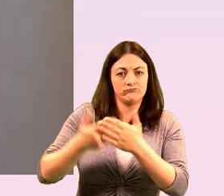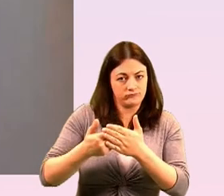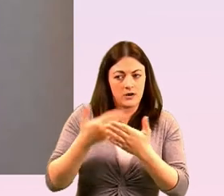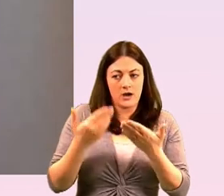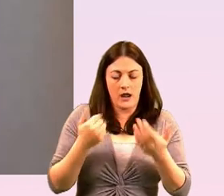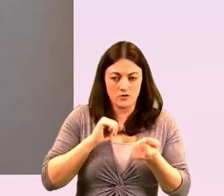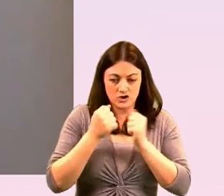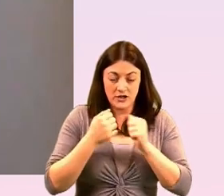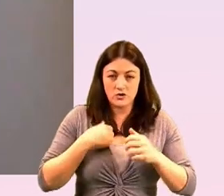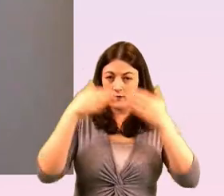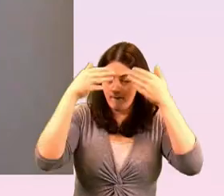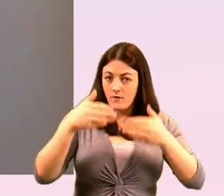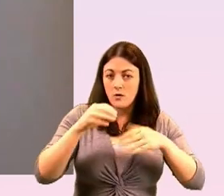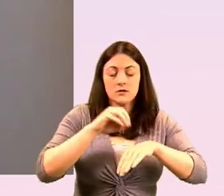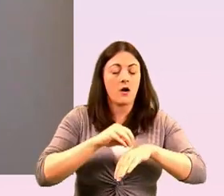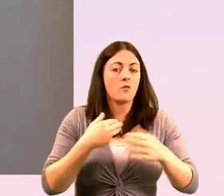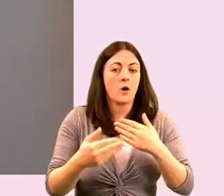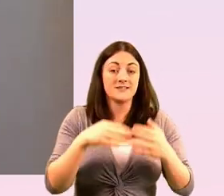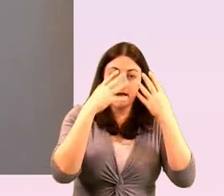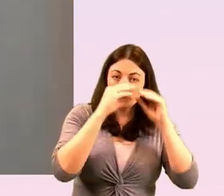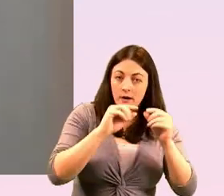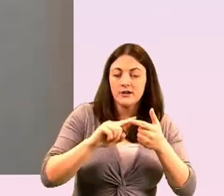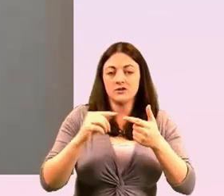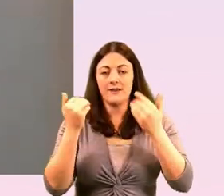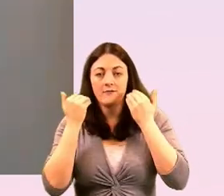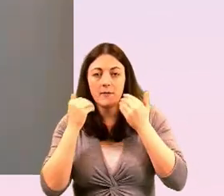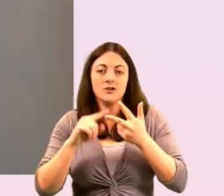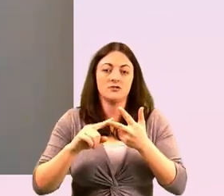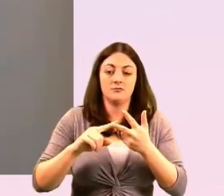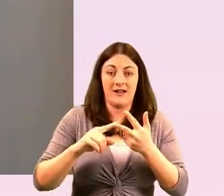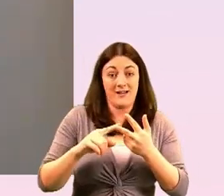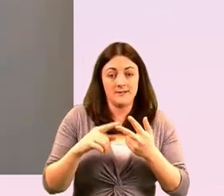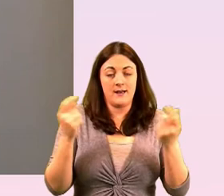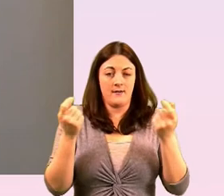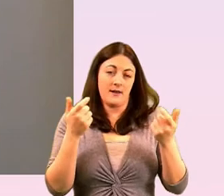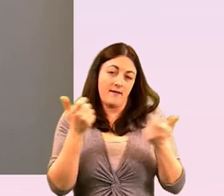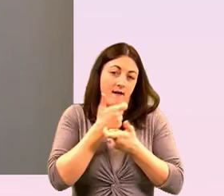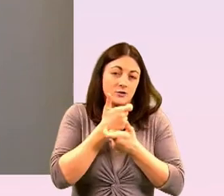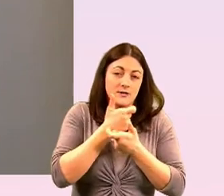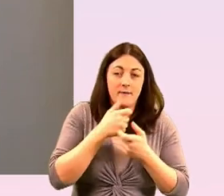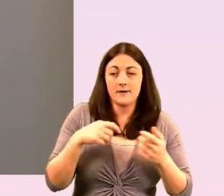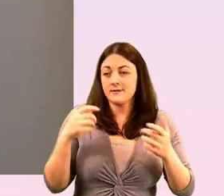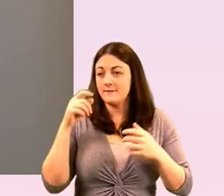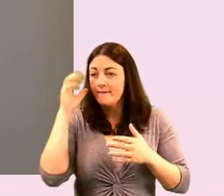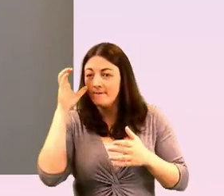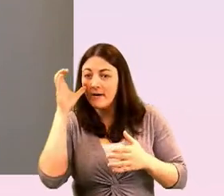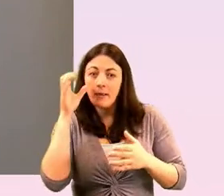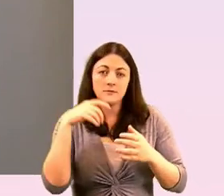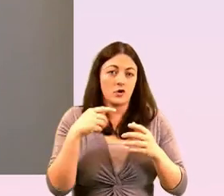kind of areas that we focus on our education information and entertainment and um that can be